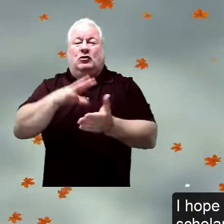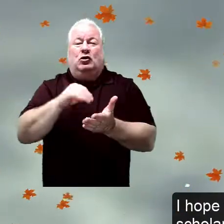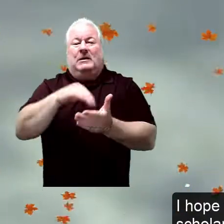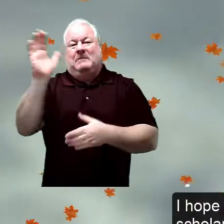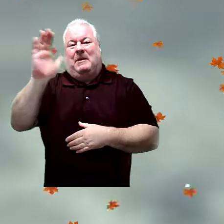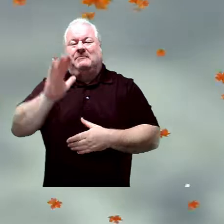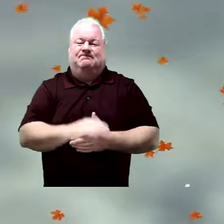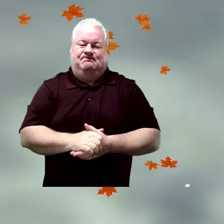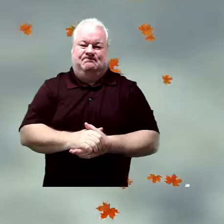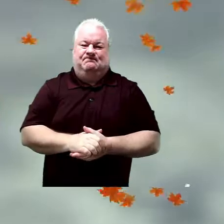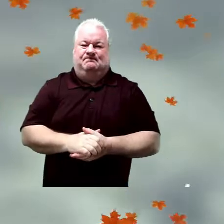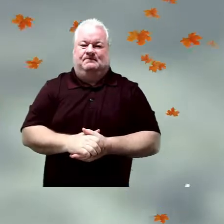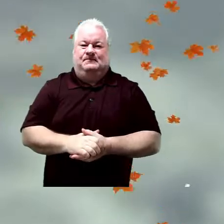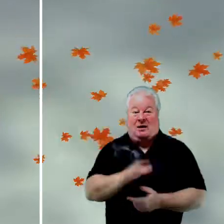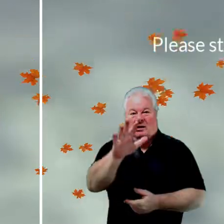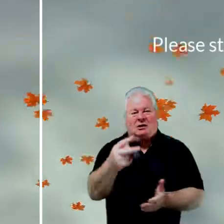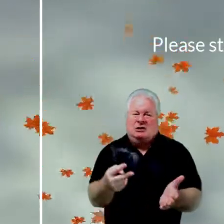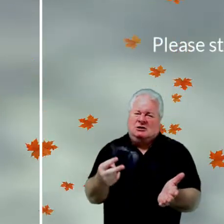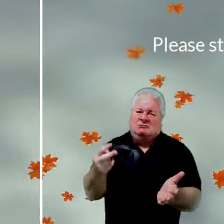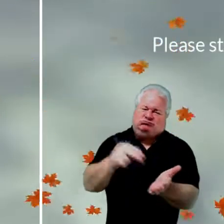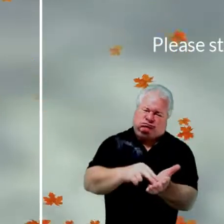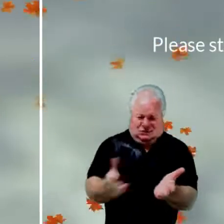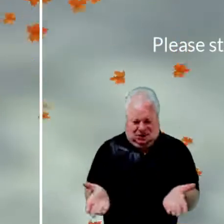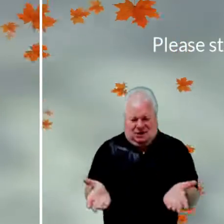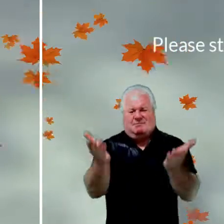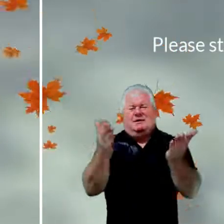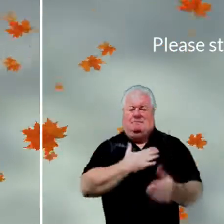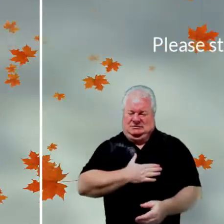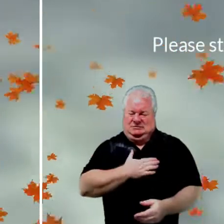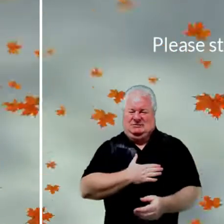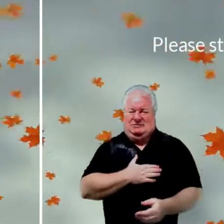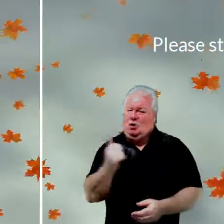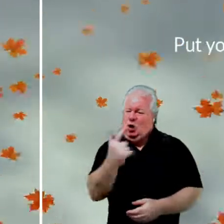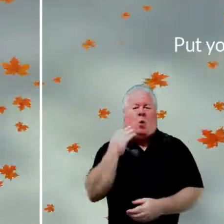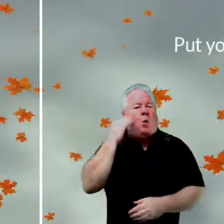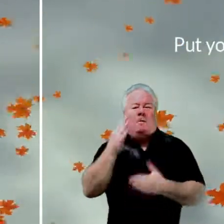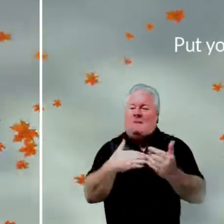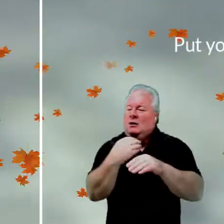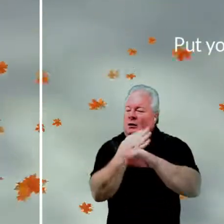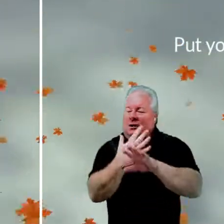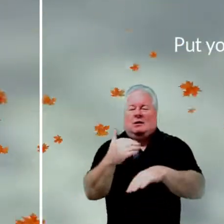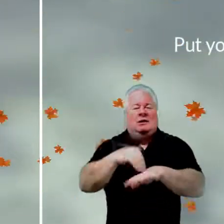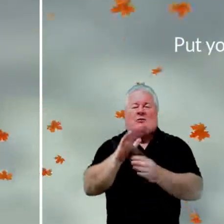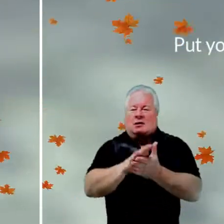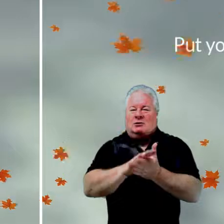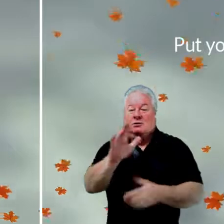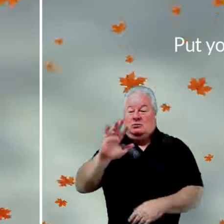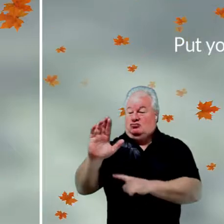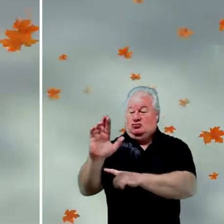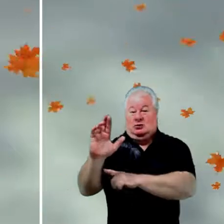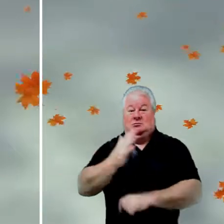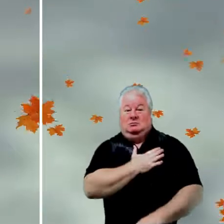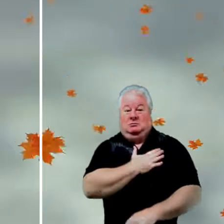learning, scholars. Bye-bye. Please stand for the Pledge of Allegiance. Put your right hand over your heart.